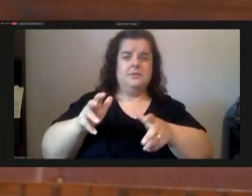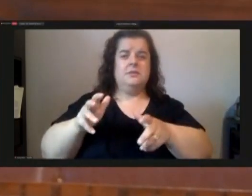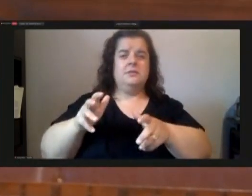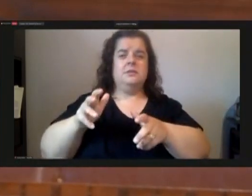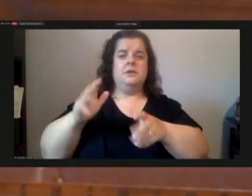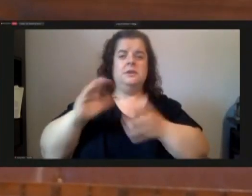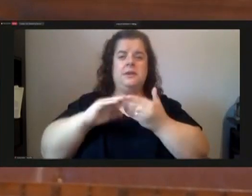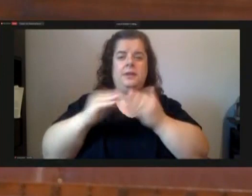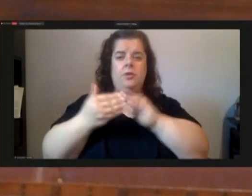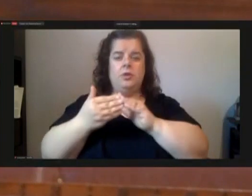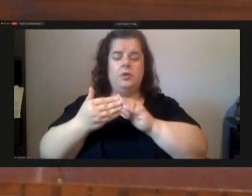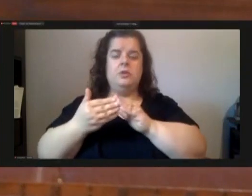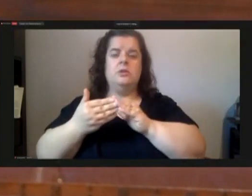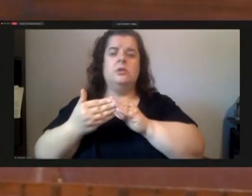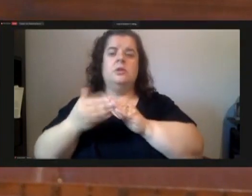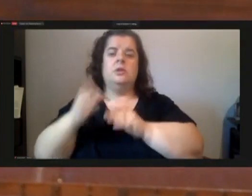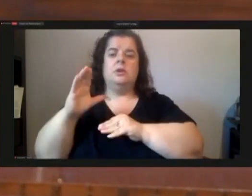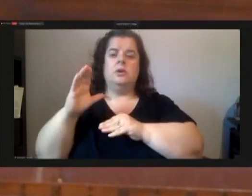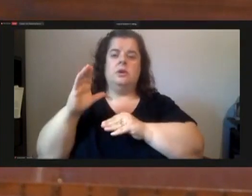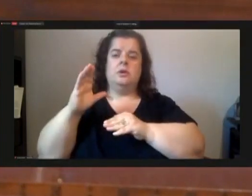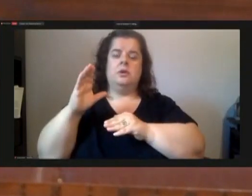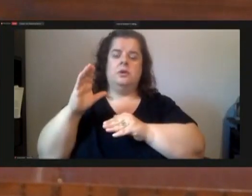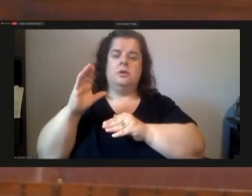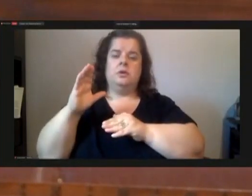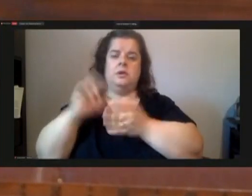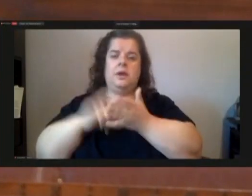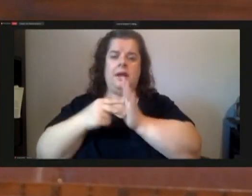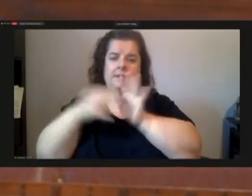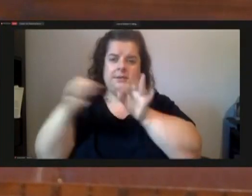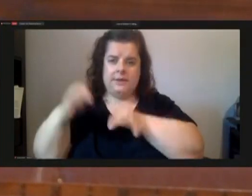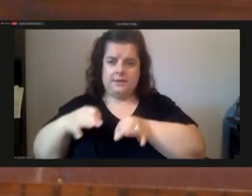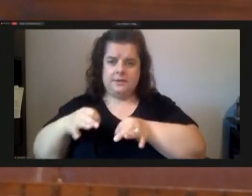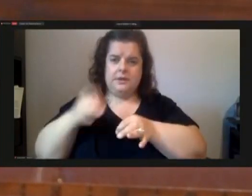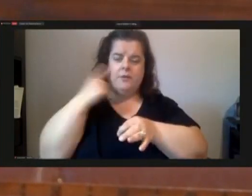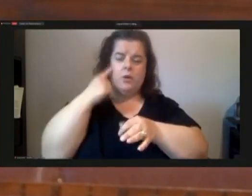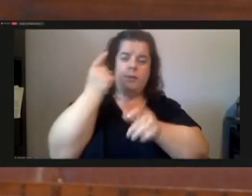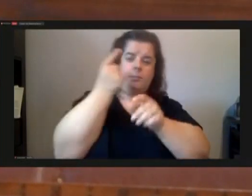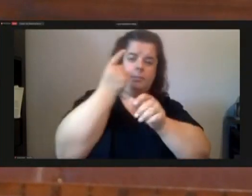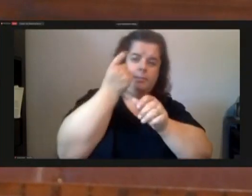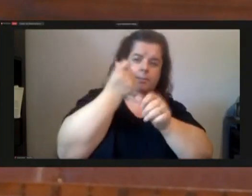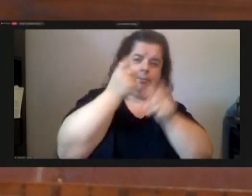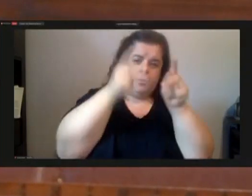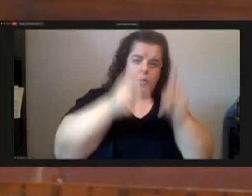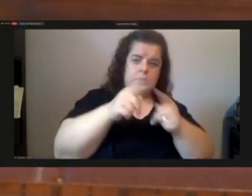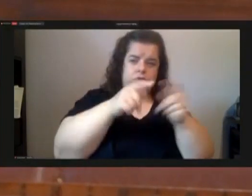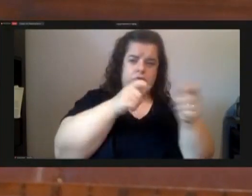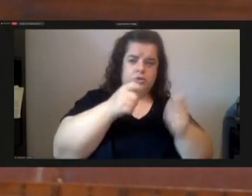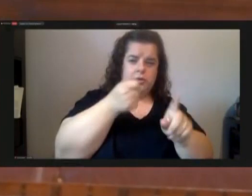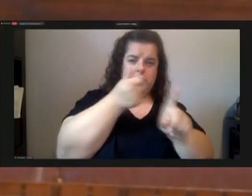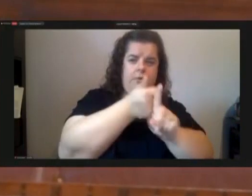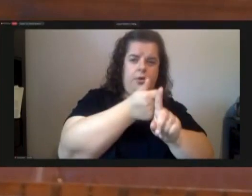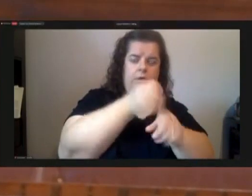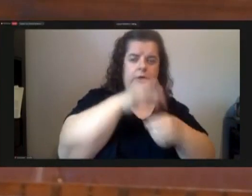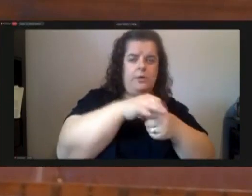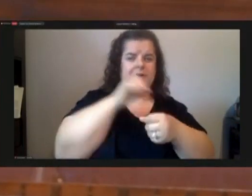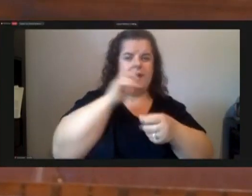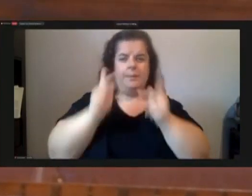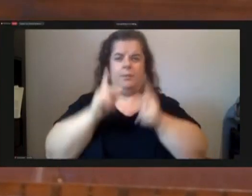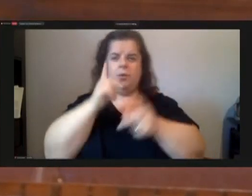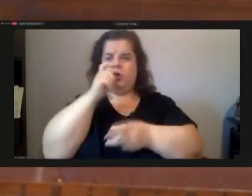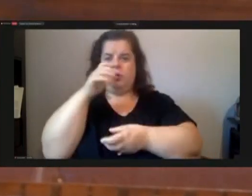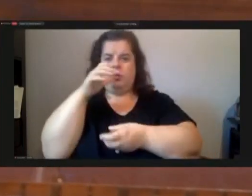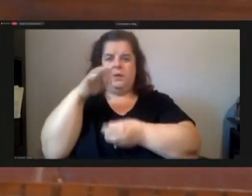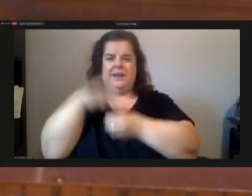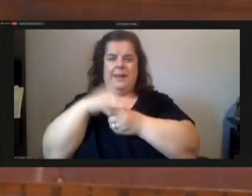context for an individual to control his or her vote not people who just nominate themselves and write letters